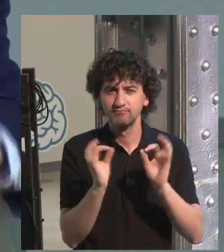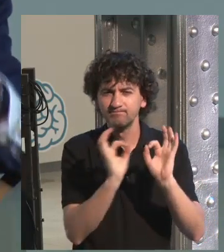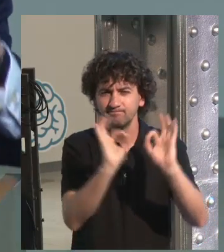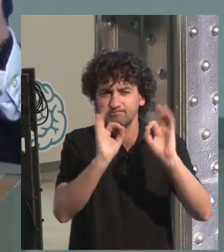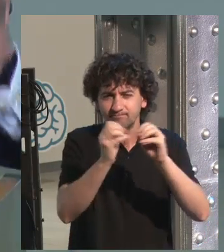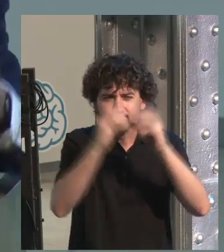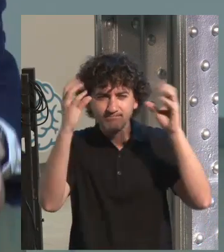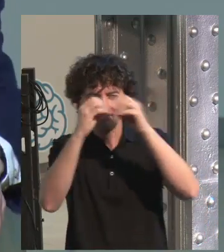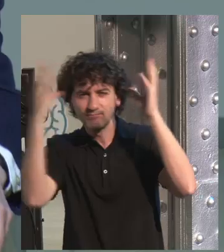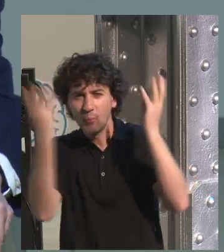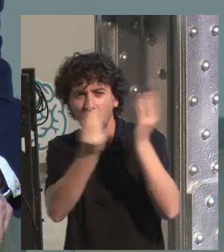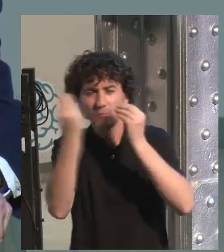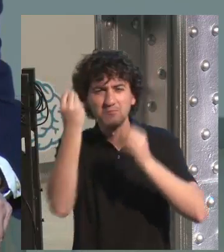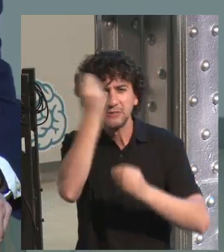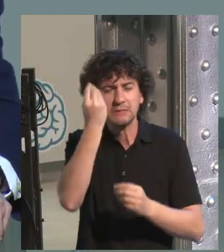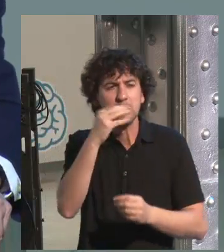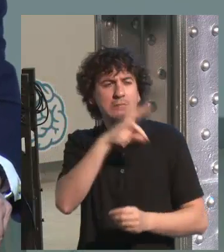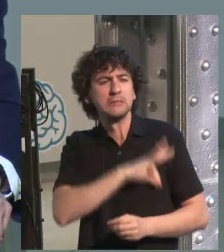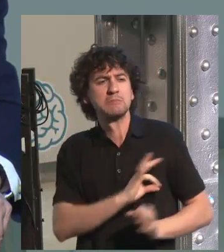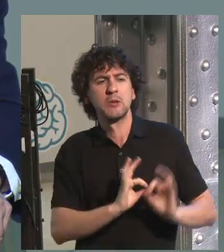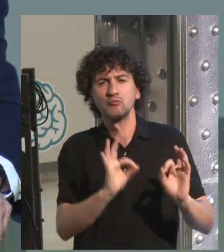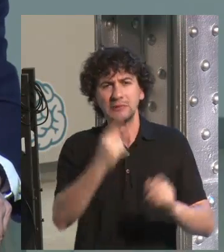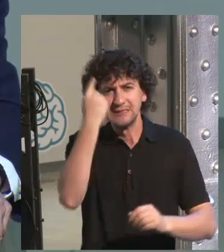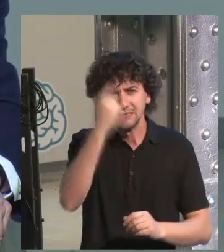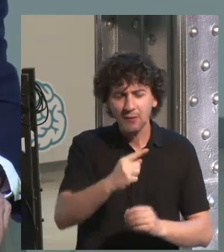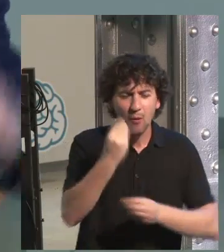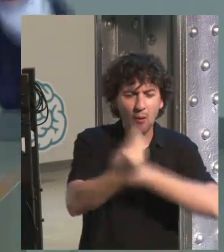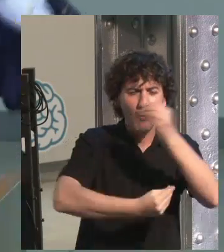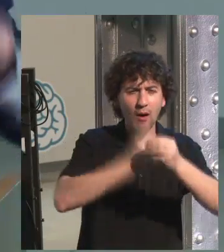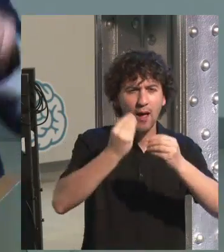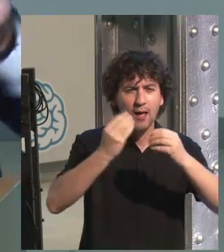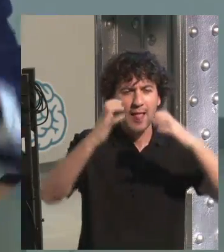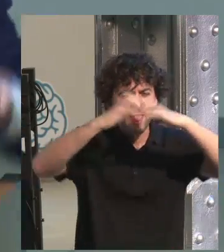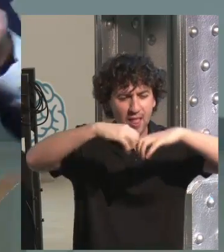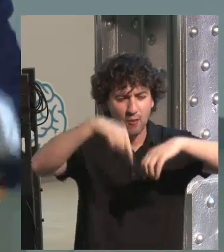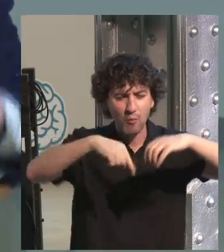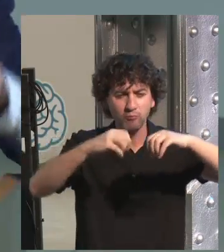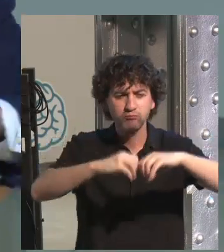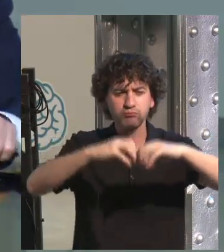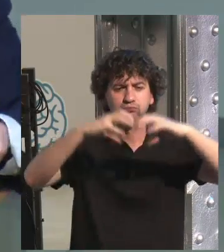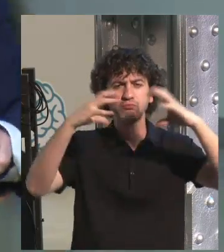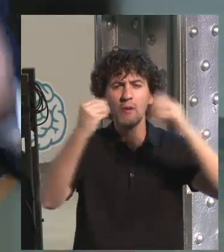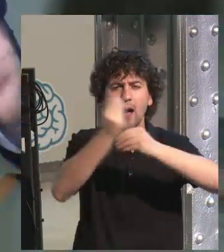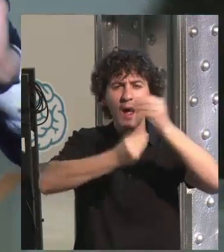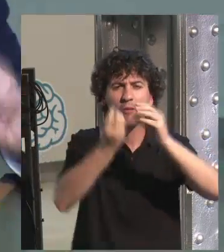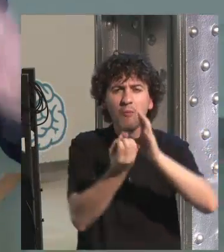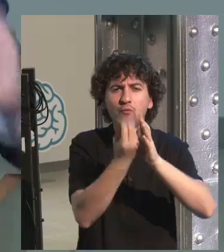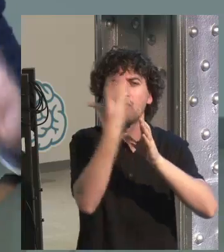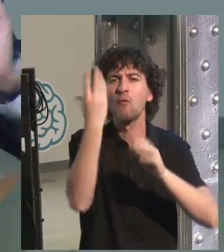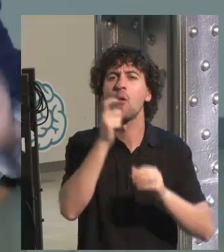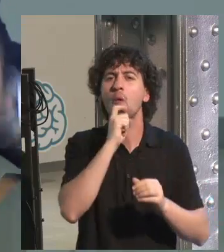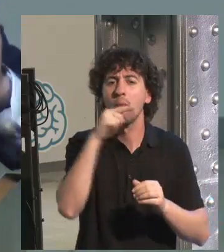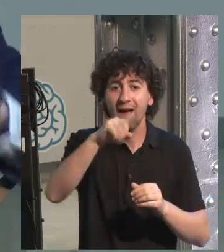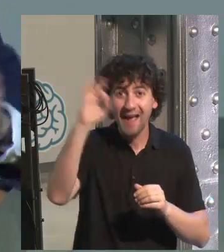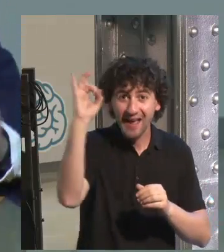abstracts that we believe as spiritual abstracts. Nowadays, we know how they are formed in our